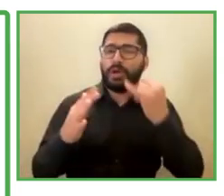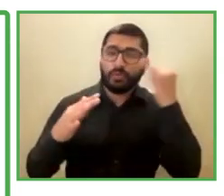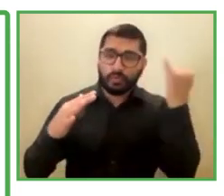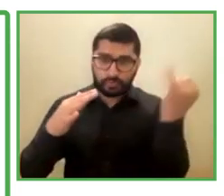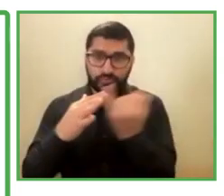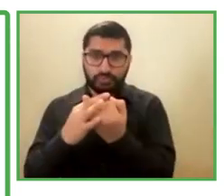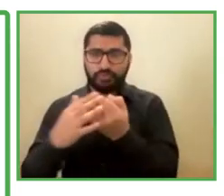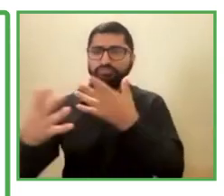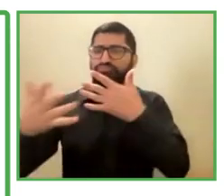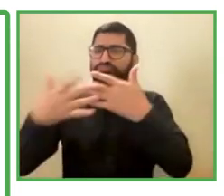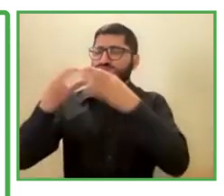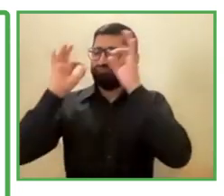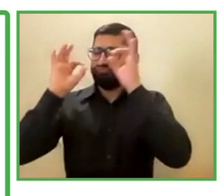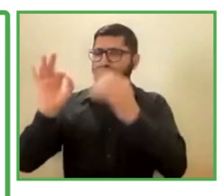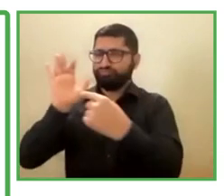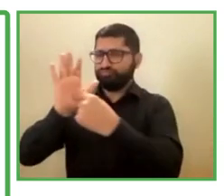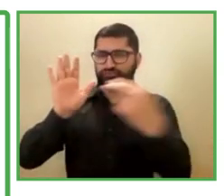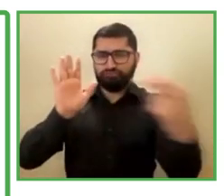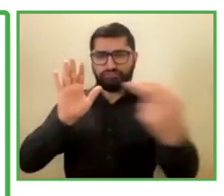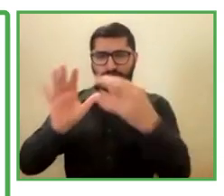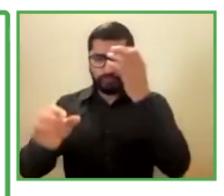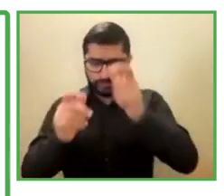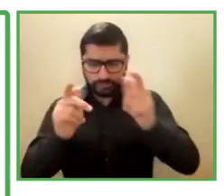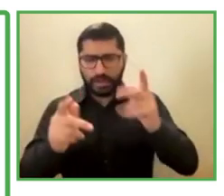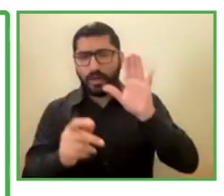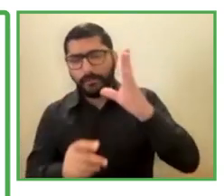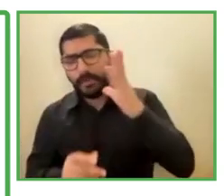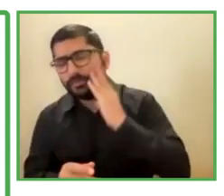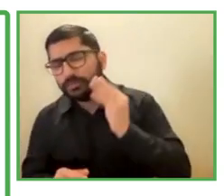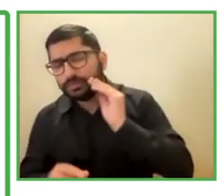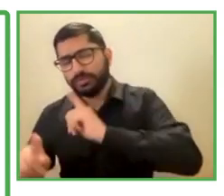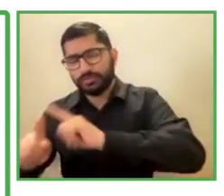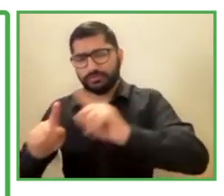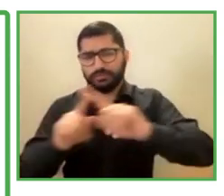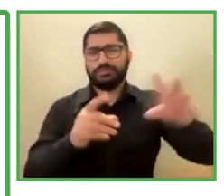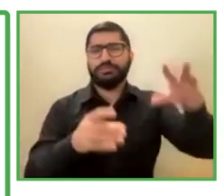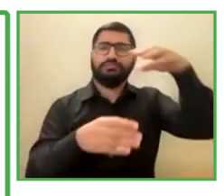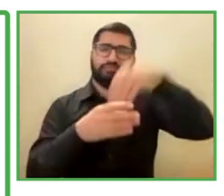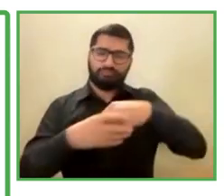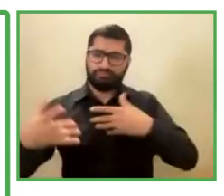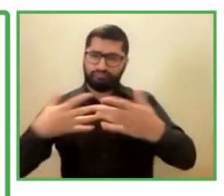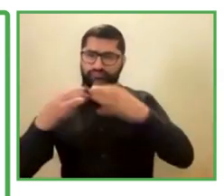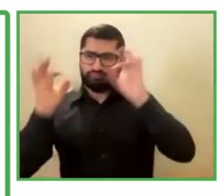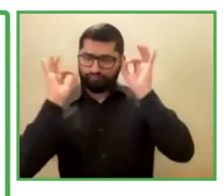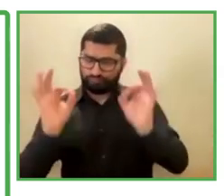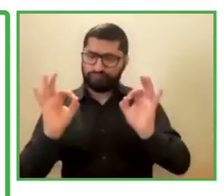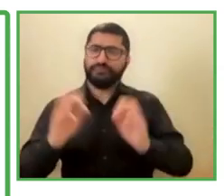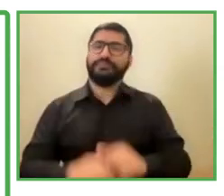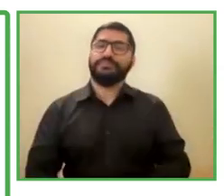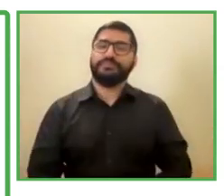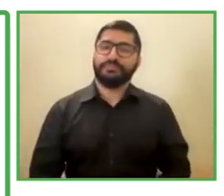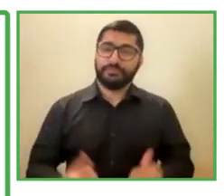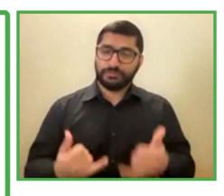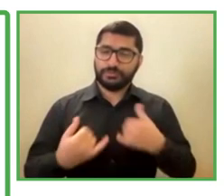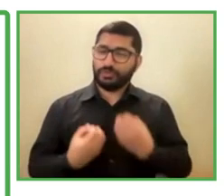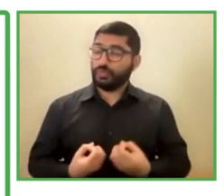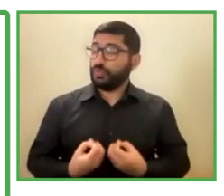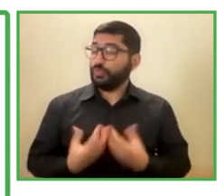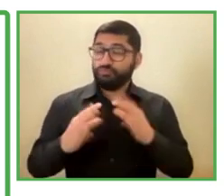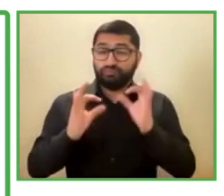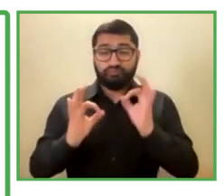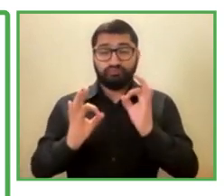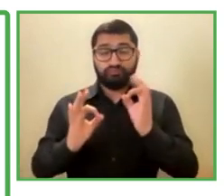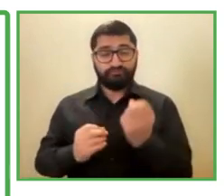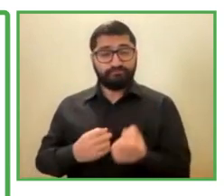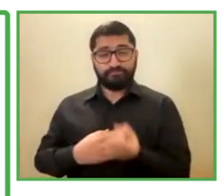people have an easy experience, safe and transparent that makes them feel unique. And that, without a